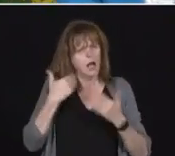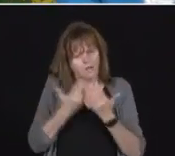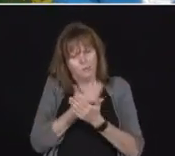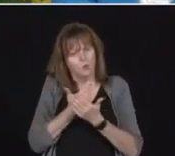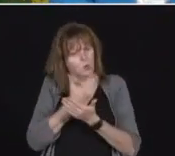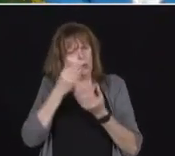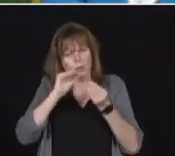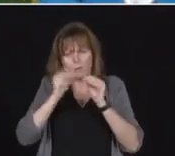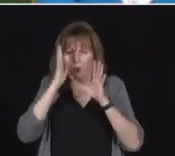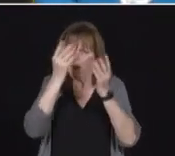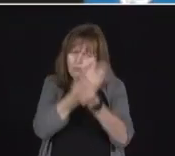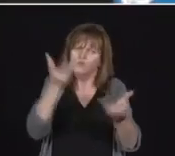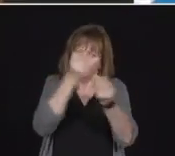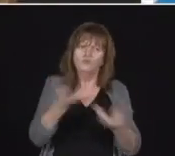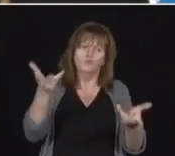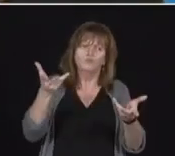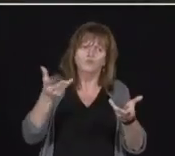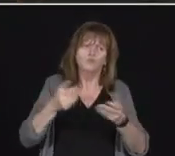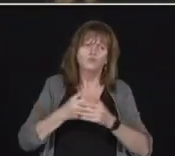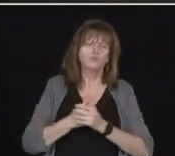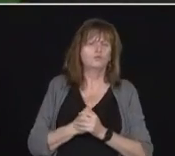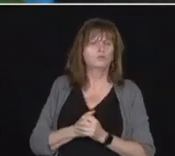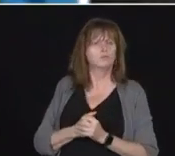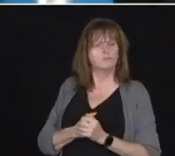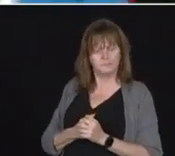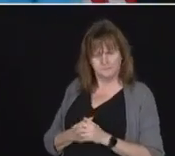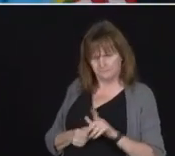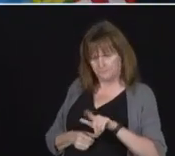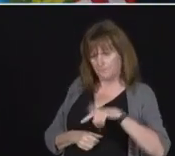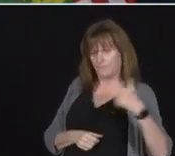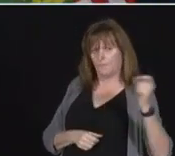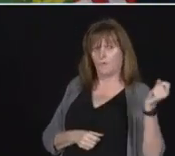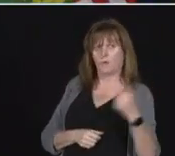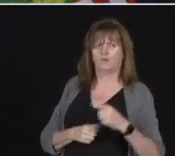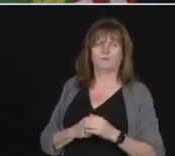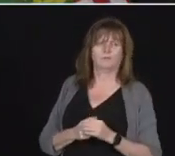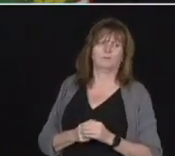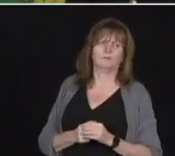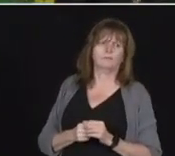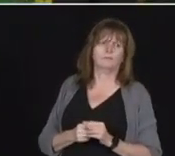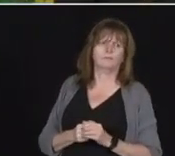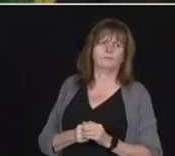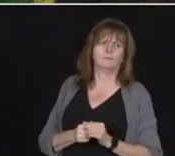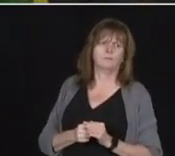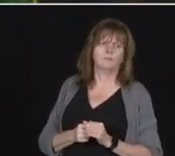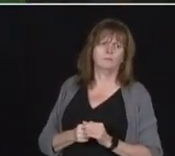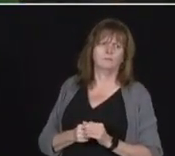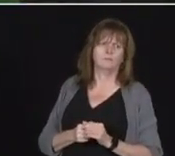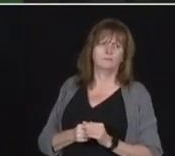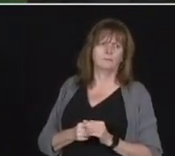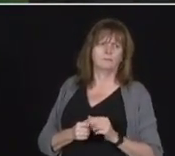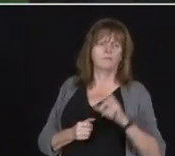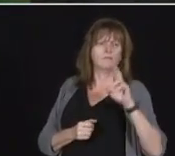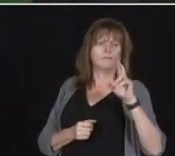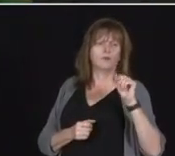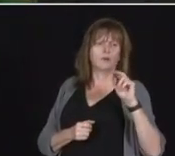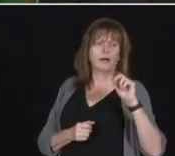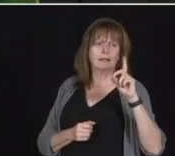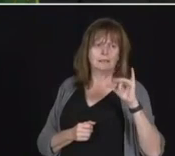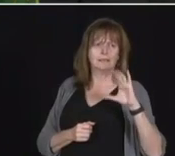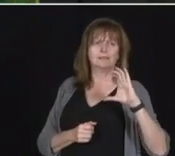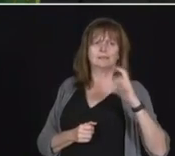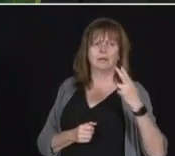Next question. Next question comes from Randy Rath from CHCH TV. go ahead.